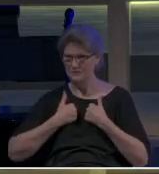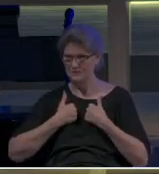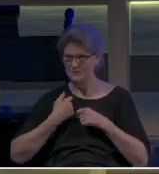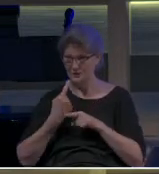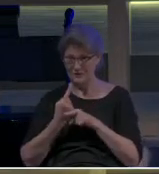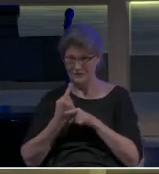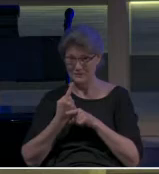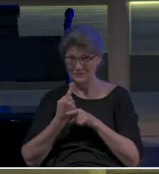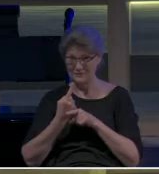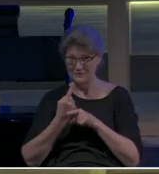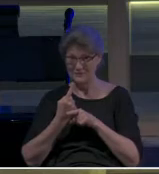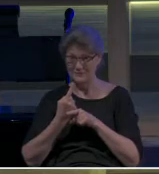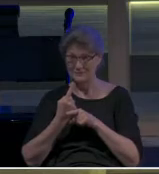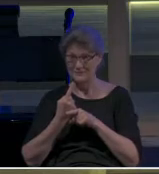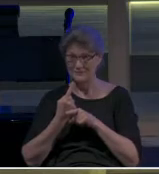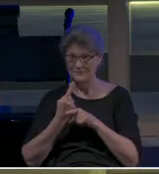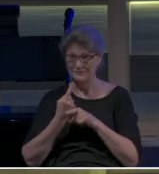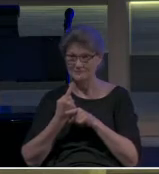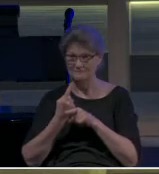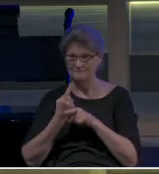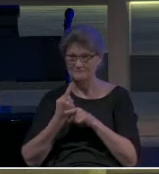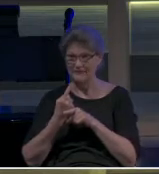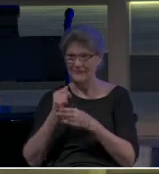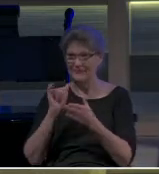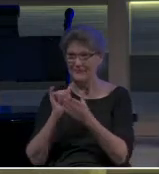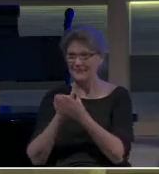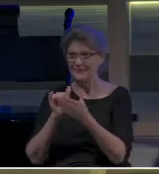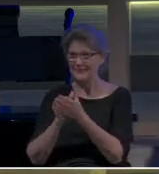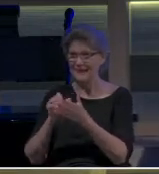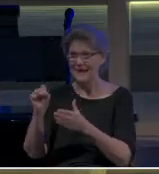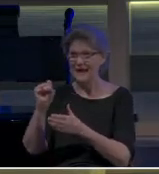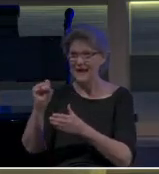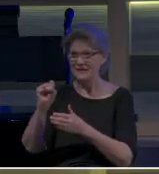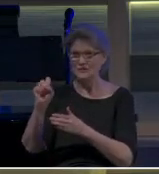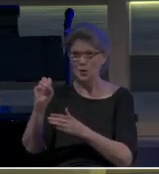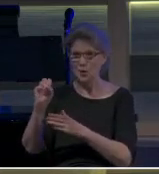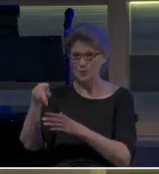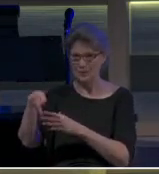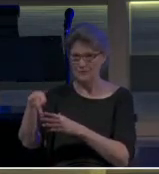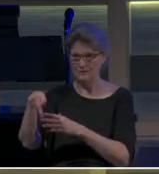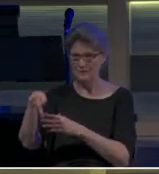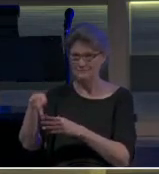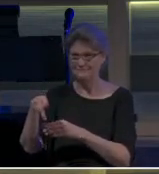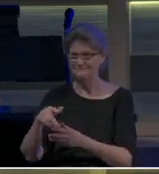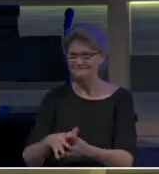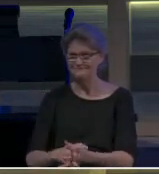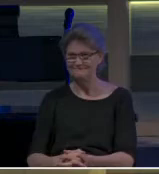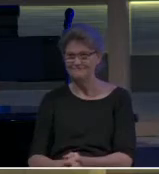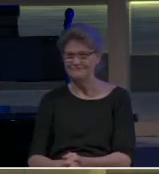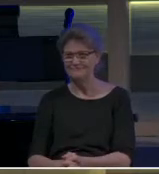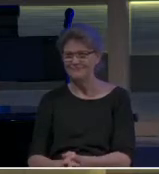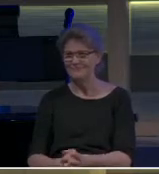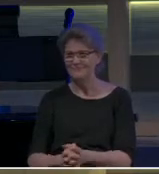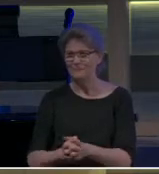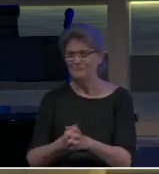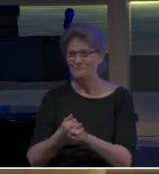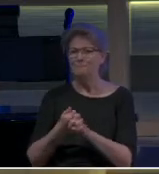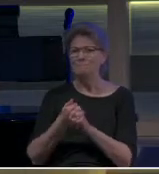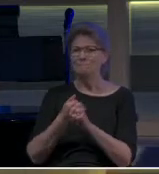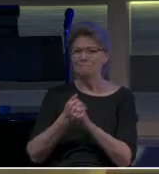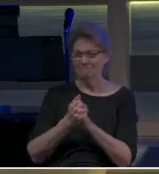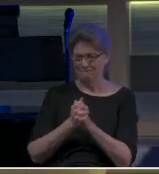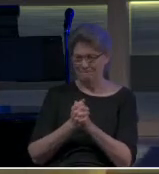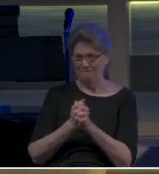That's SOP. And so that's what the book is dealing with. That's what's on Paul's heart. He sees and has heard about what's going